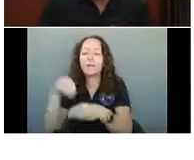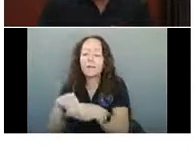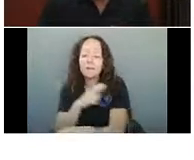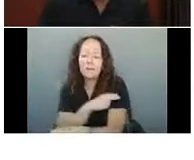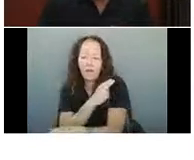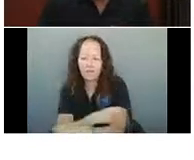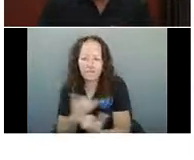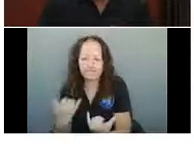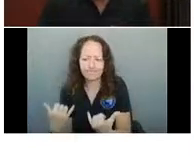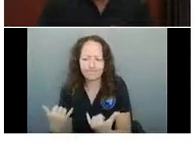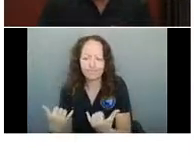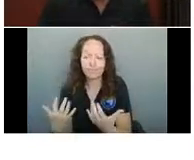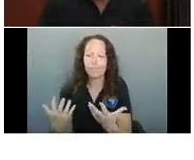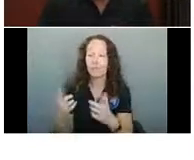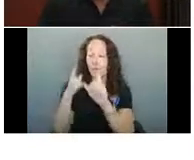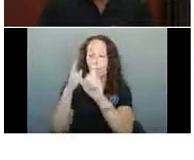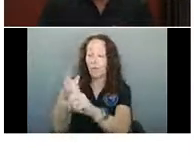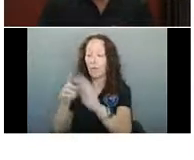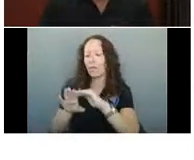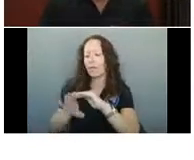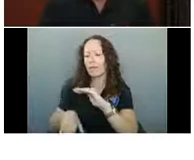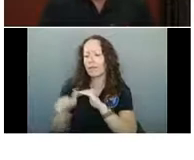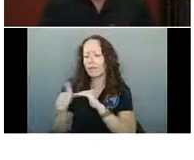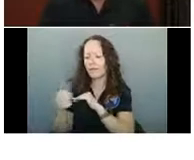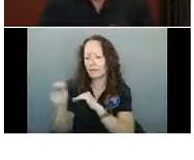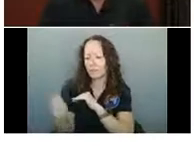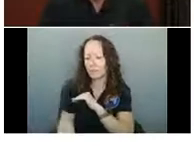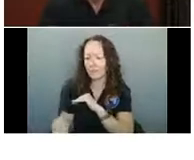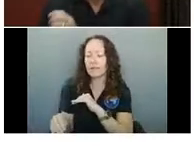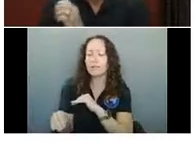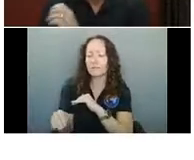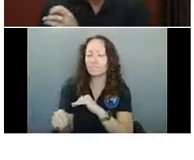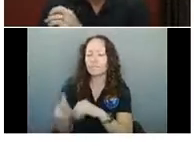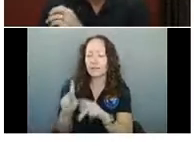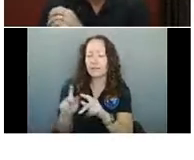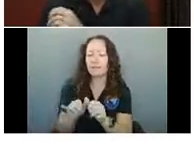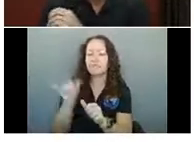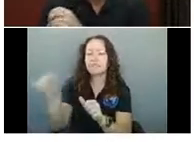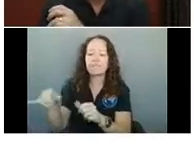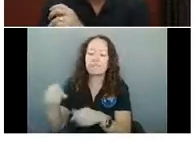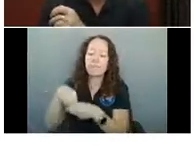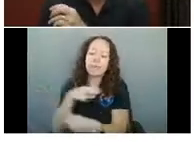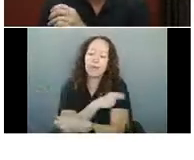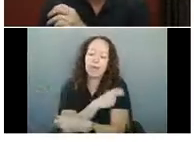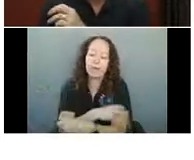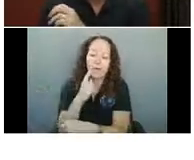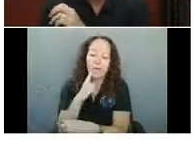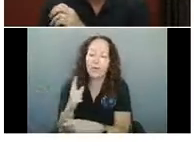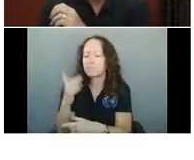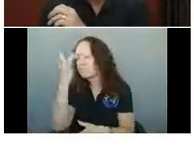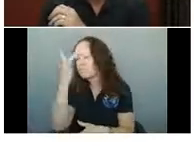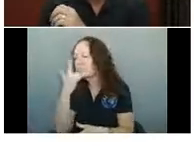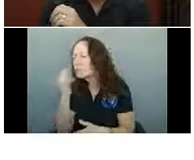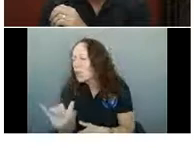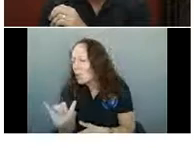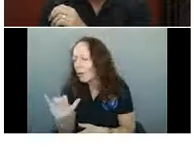of people hospitalized being hospitalized for COVID like illness. So in hospitals like ours, they're testing readily